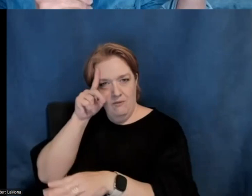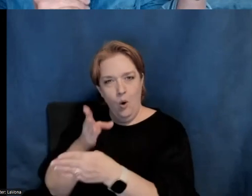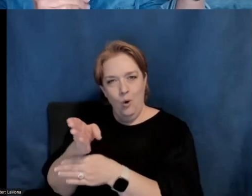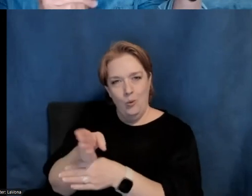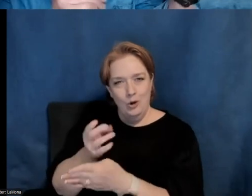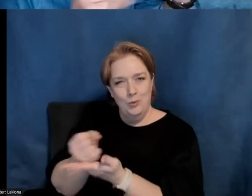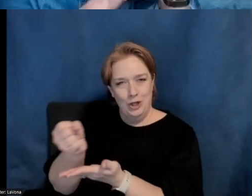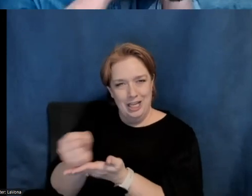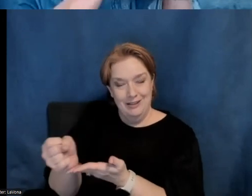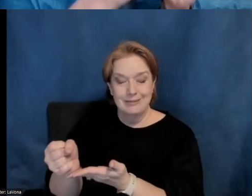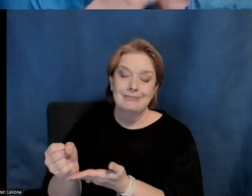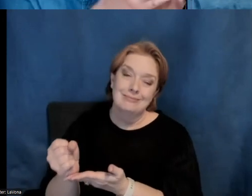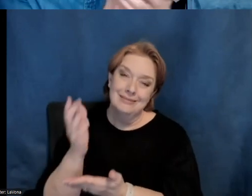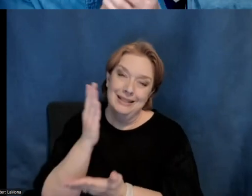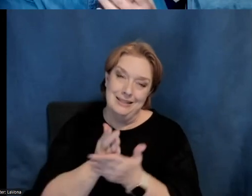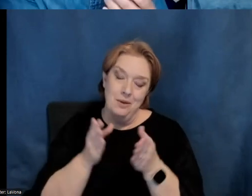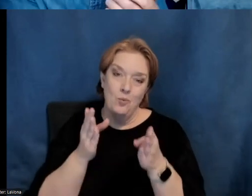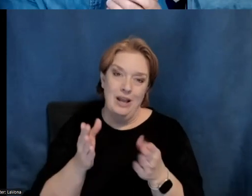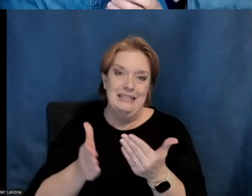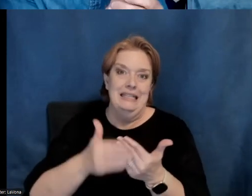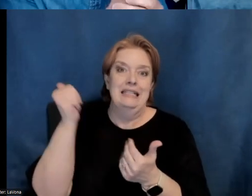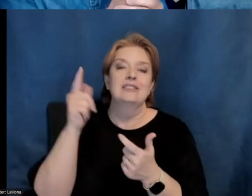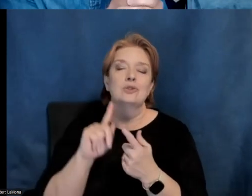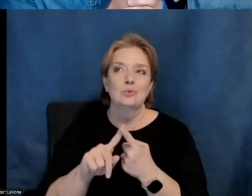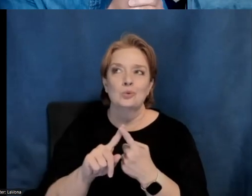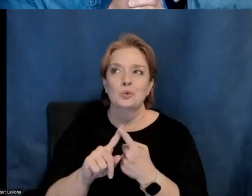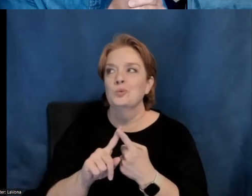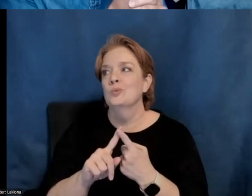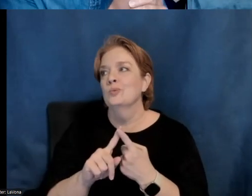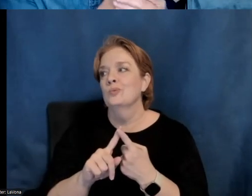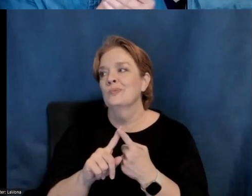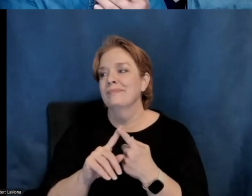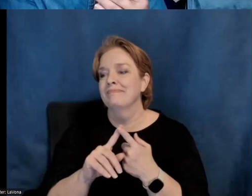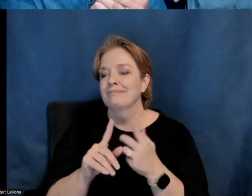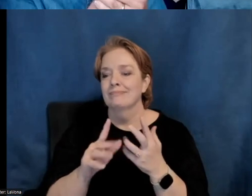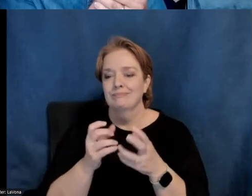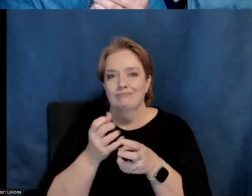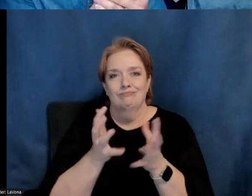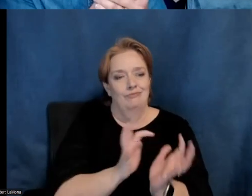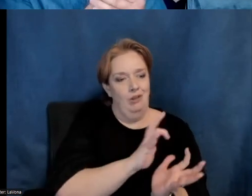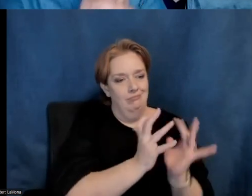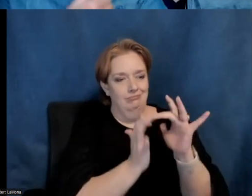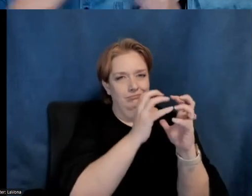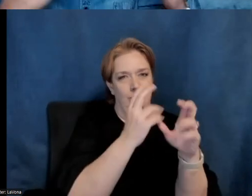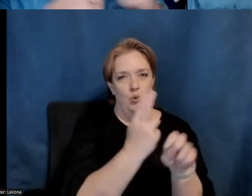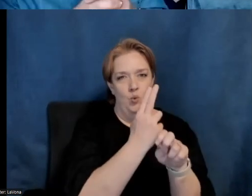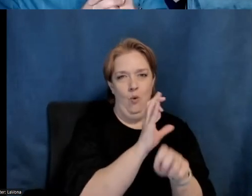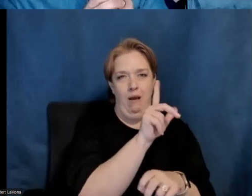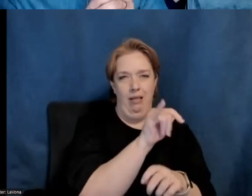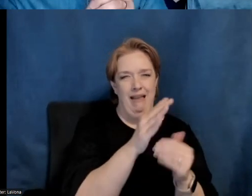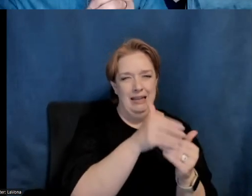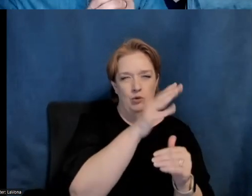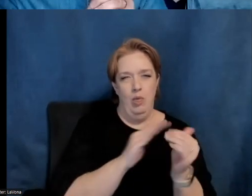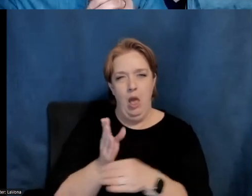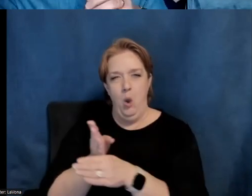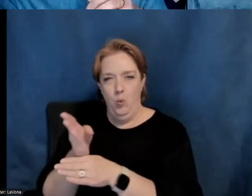some ways, it's much easier to, uh, shape something, uh, in, um, uh, in clay than it is in wood. And Sam, I